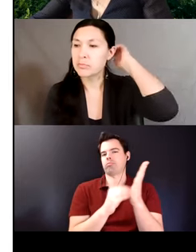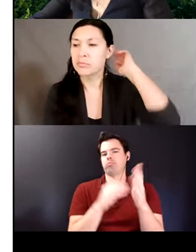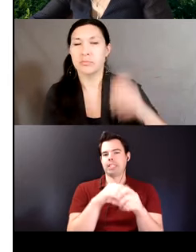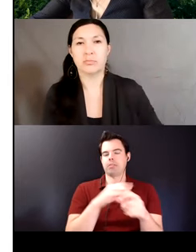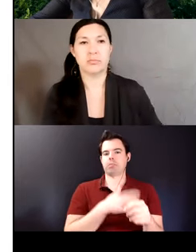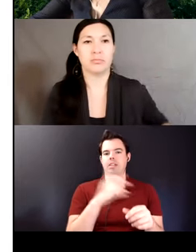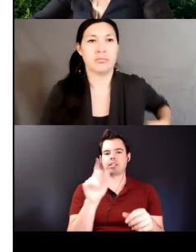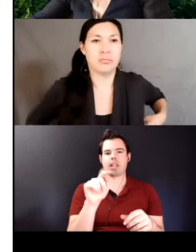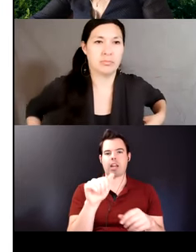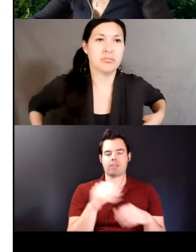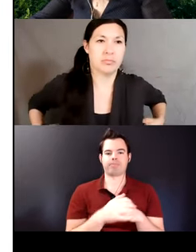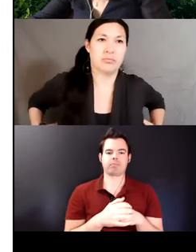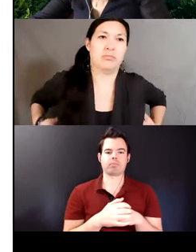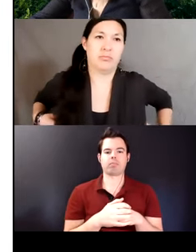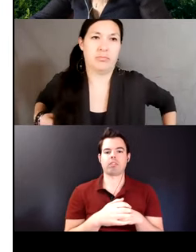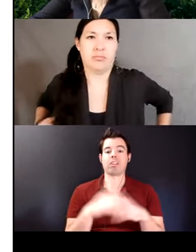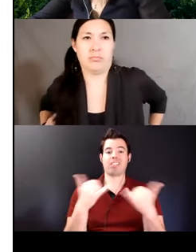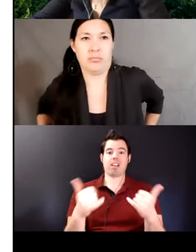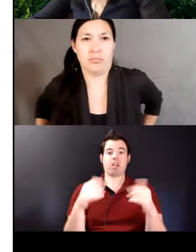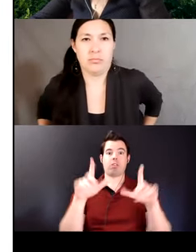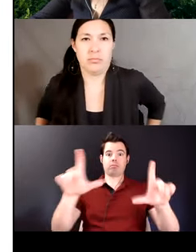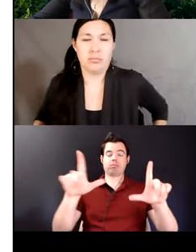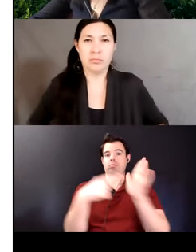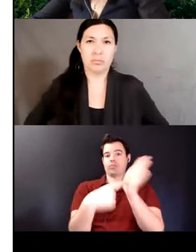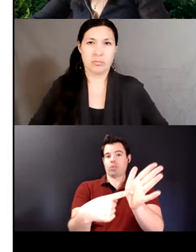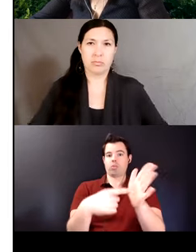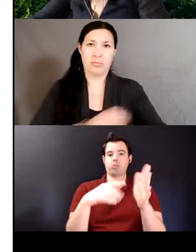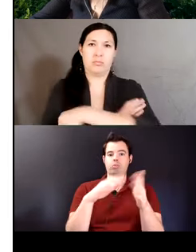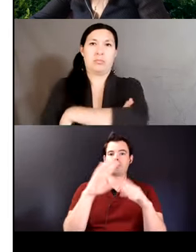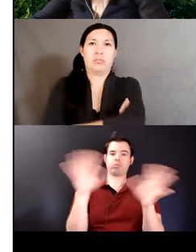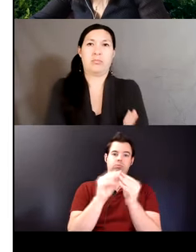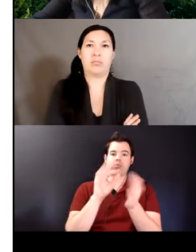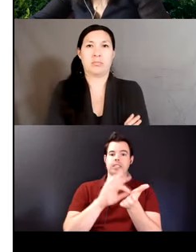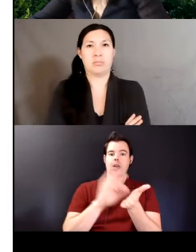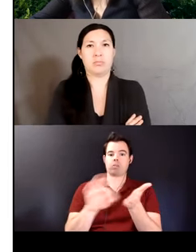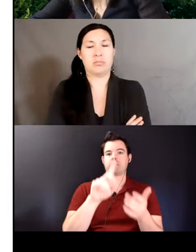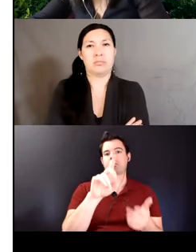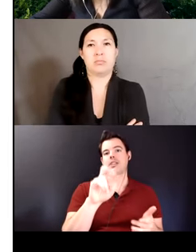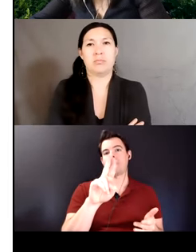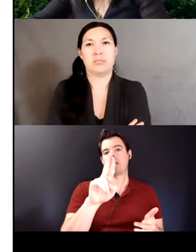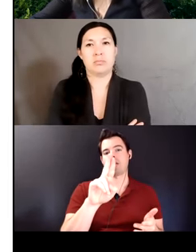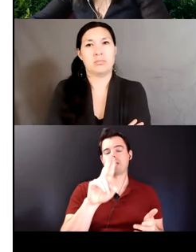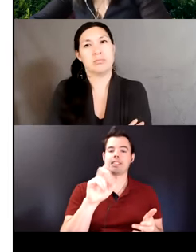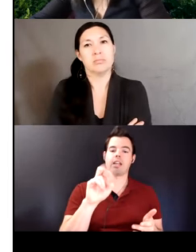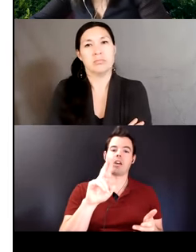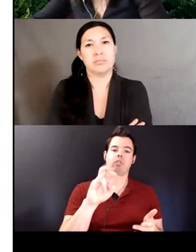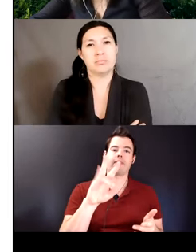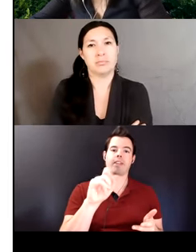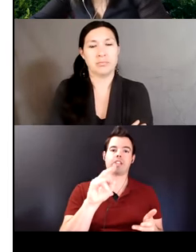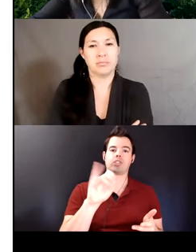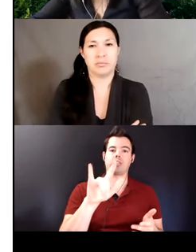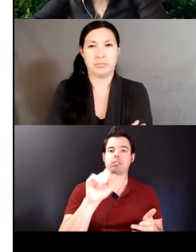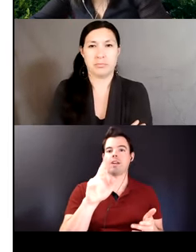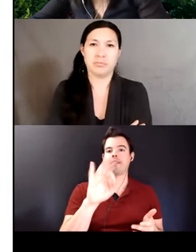bar graph representation of the total counts of derivational suffixes comparing these two groups each bar